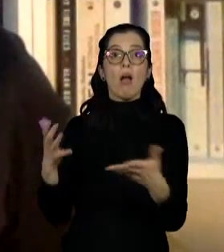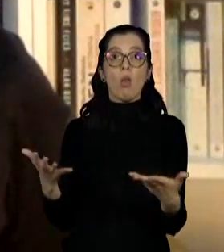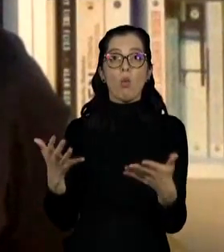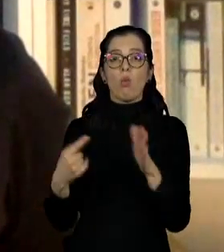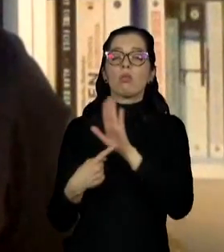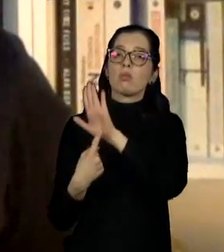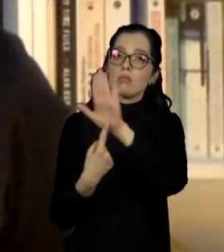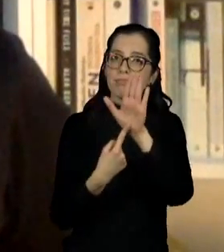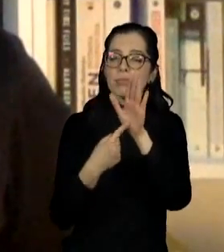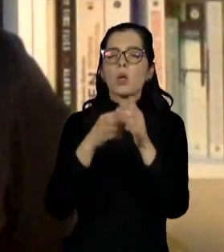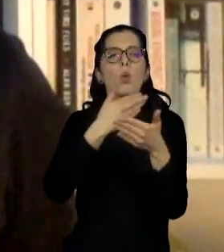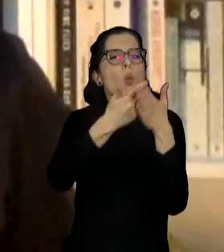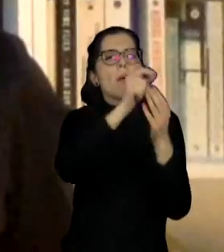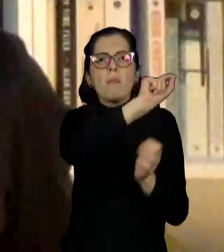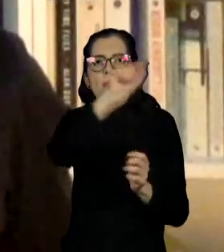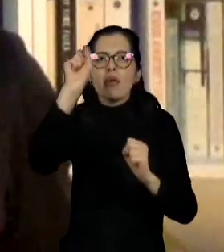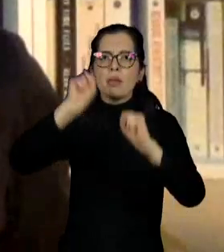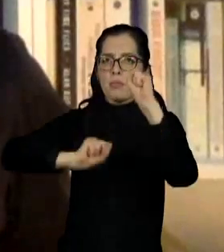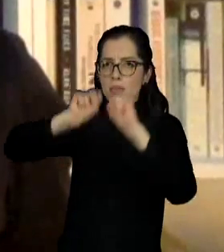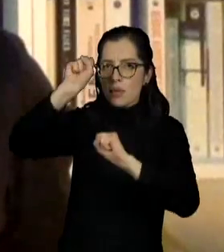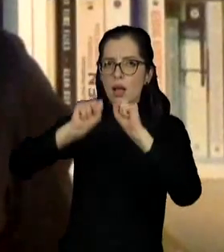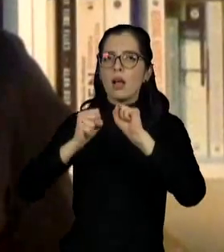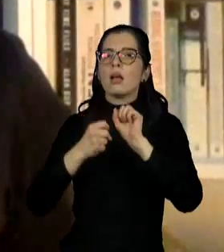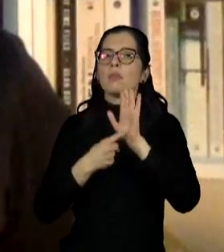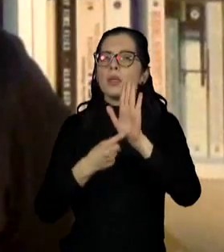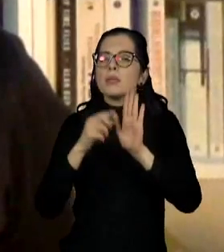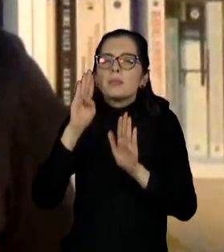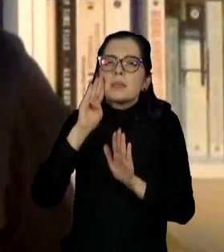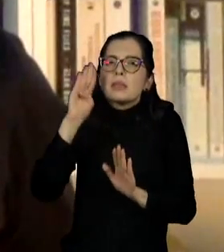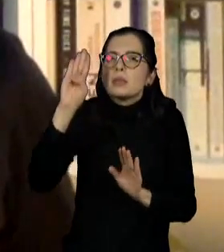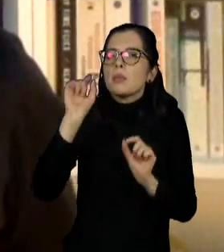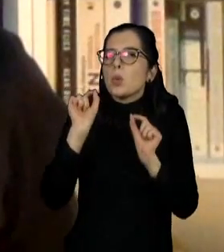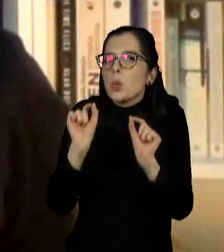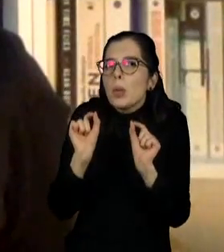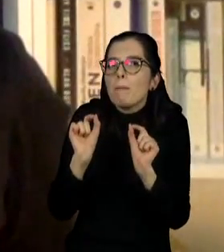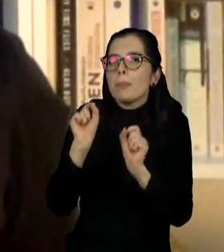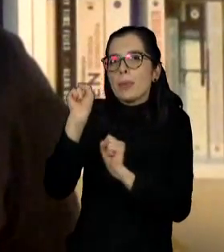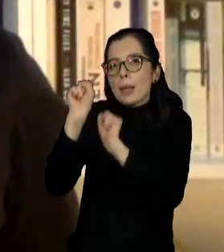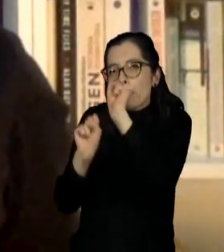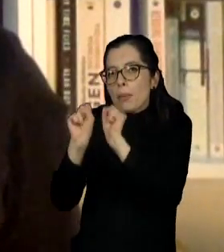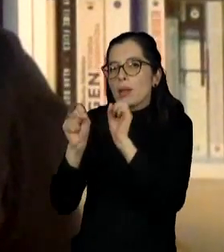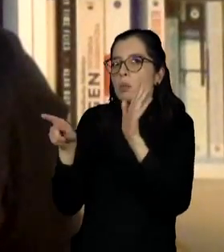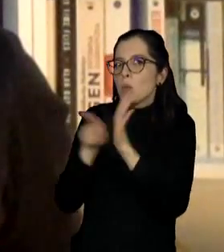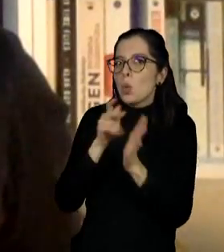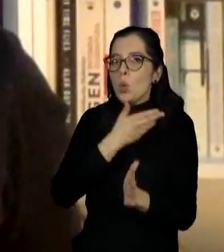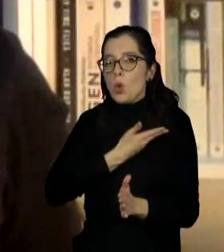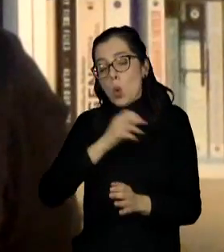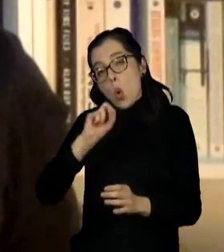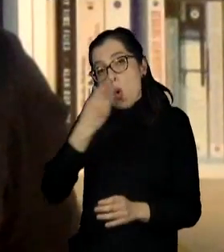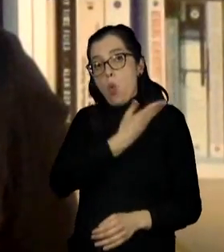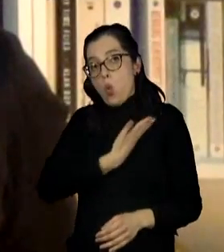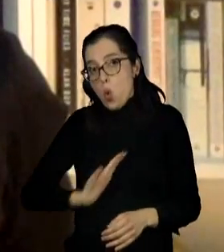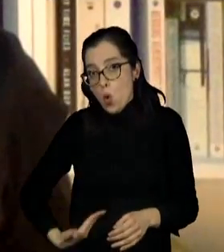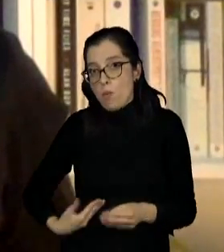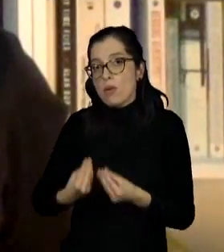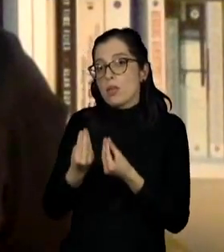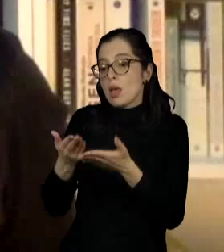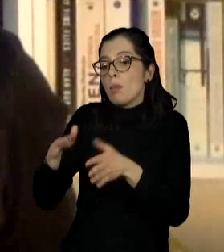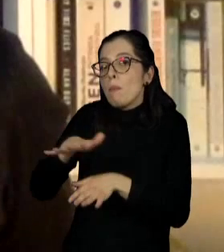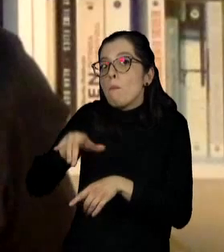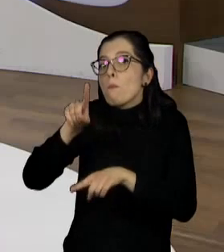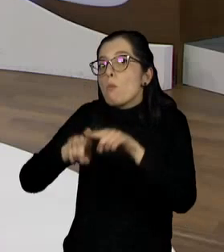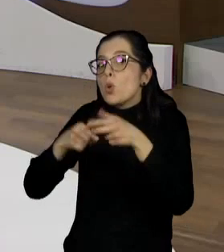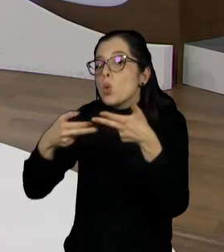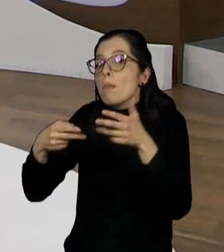this is true for every company but it's particularly true for companies or governments that are providing